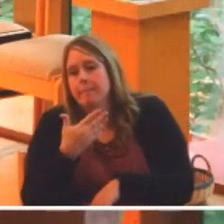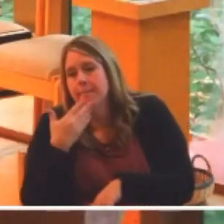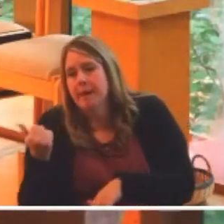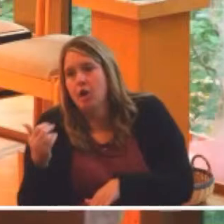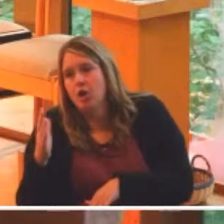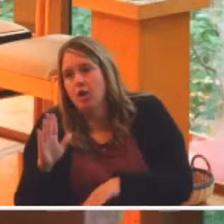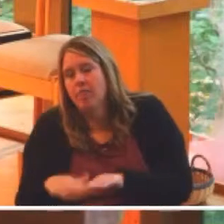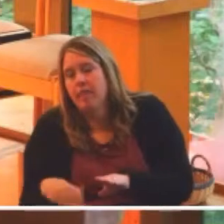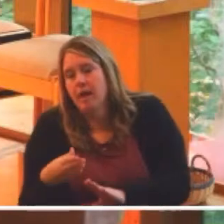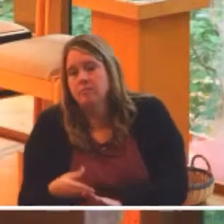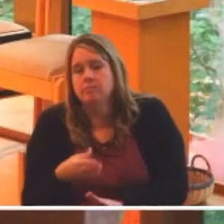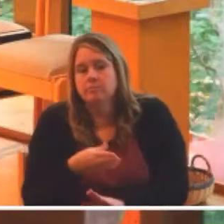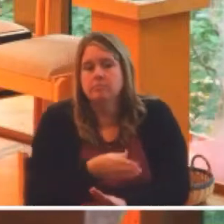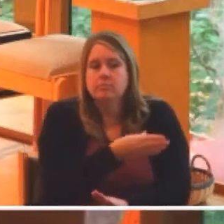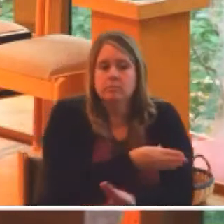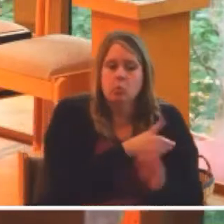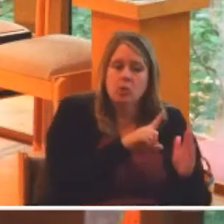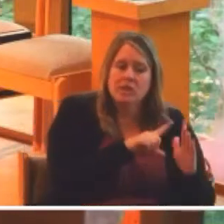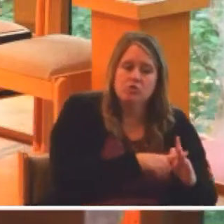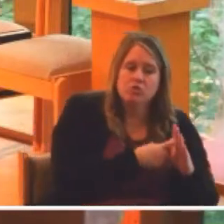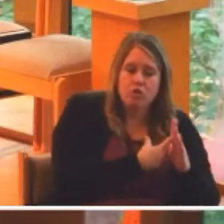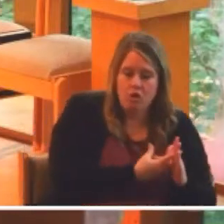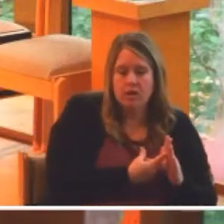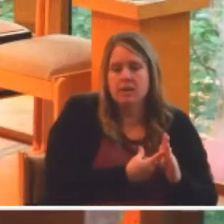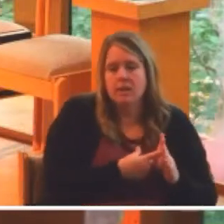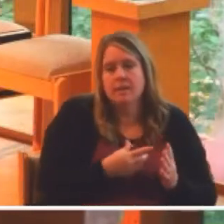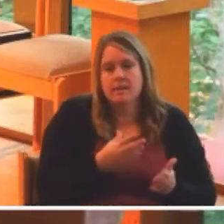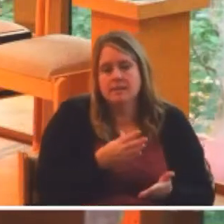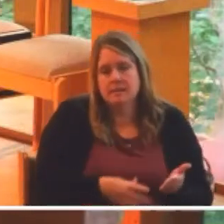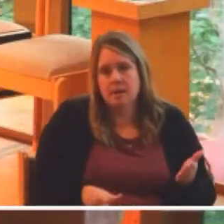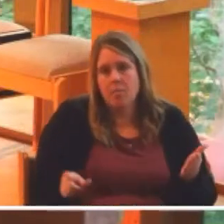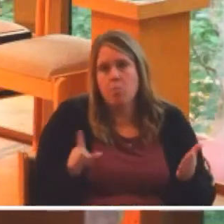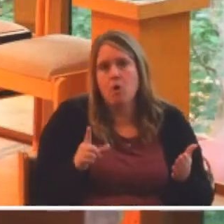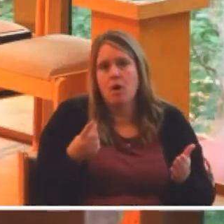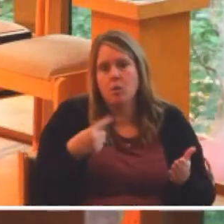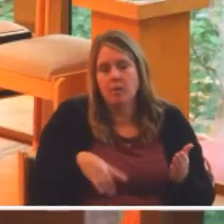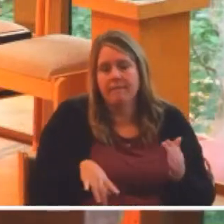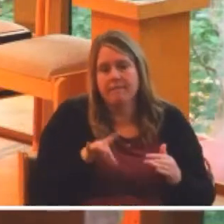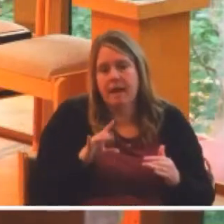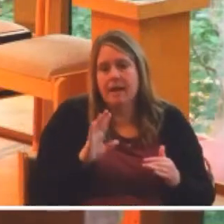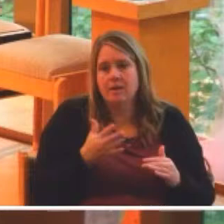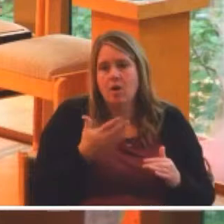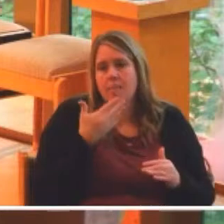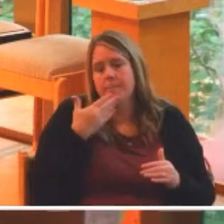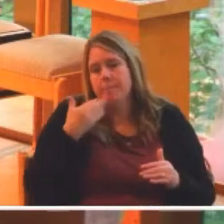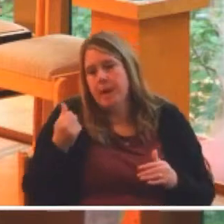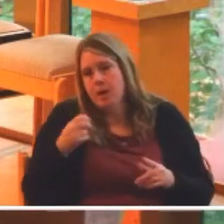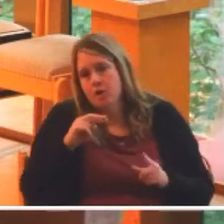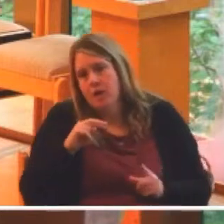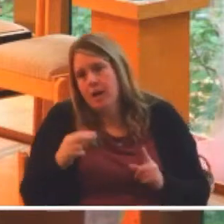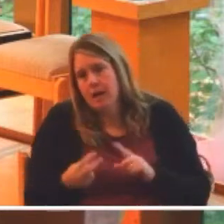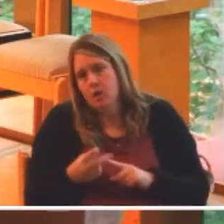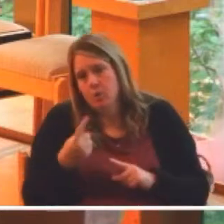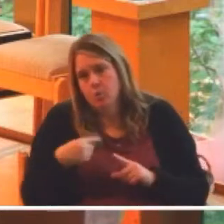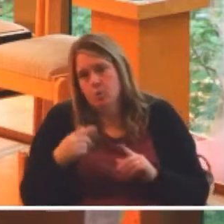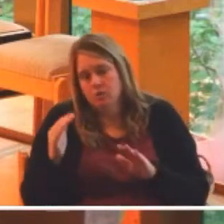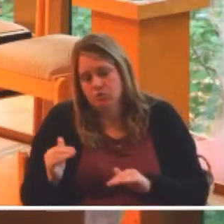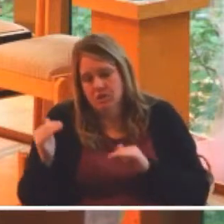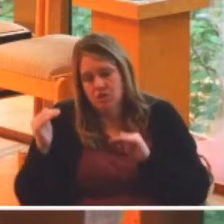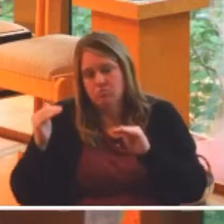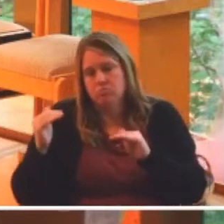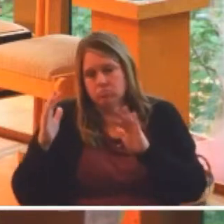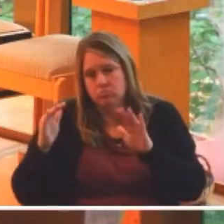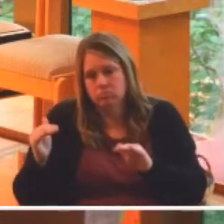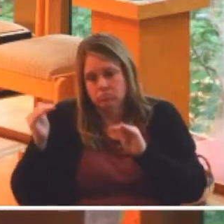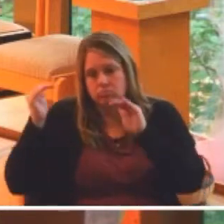started the journey. That somewhere in that we find our better angels, we reach a higher plane, a greater